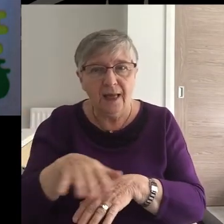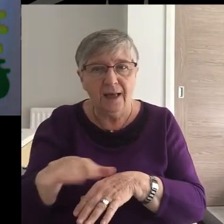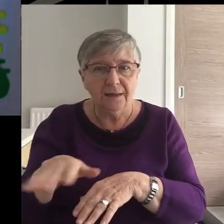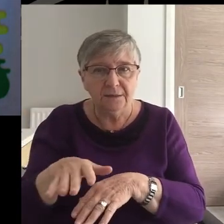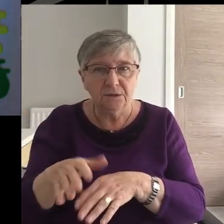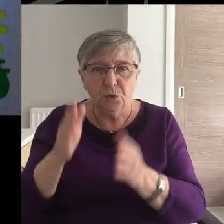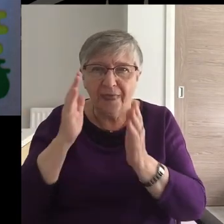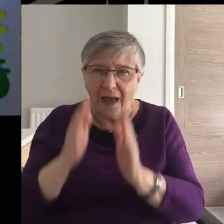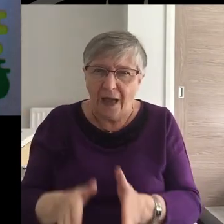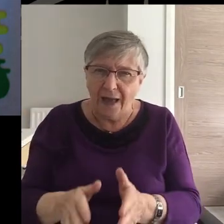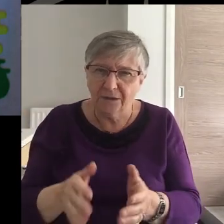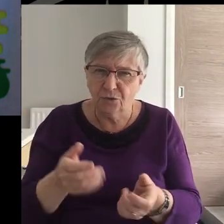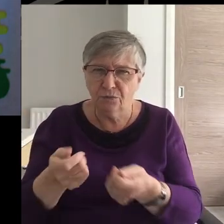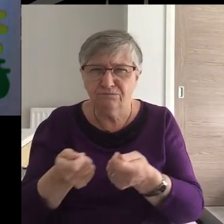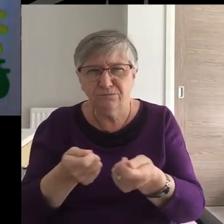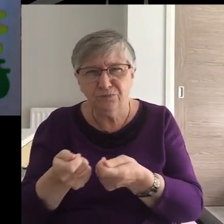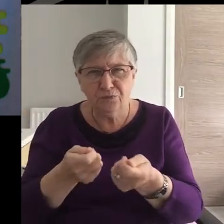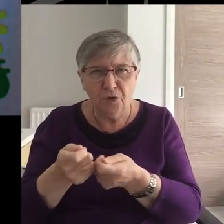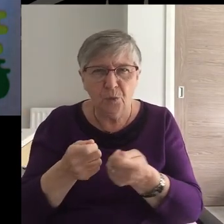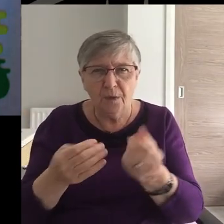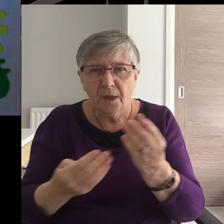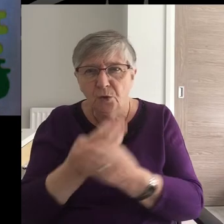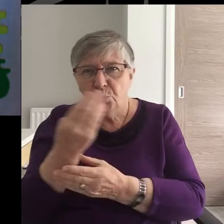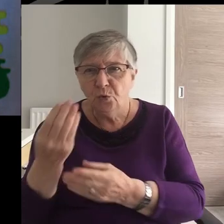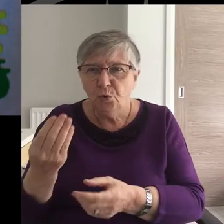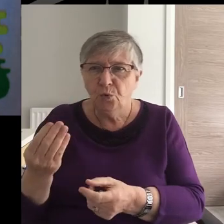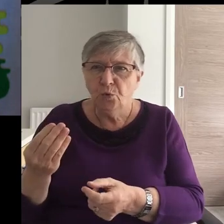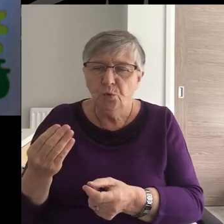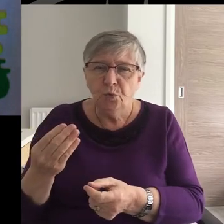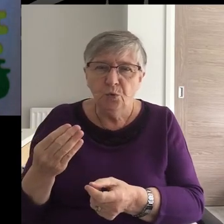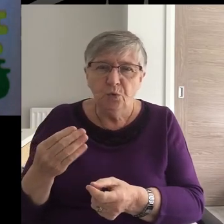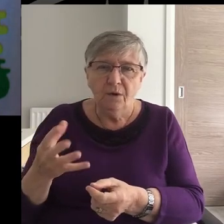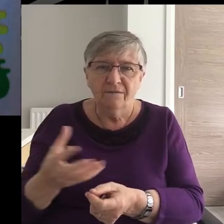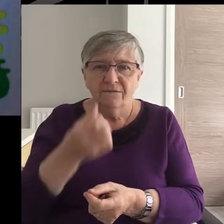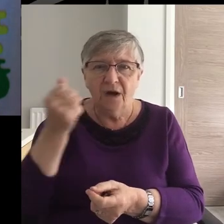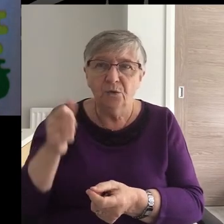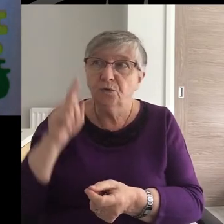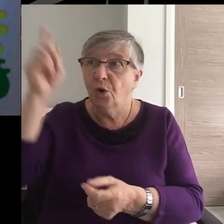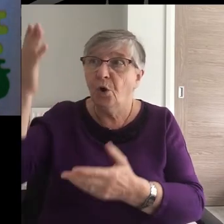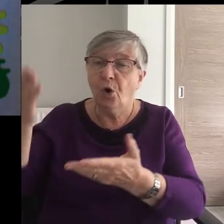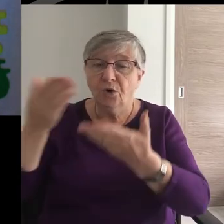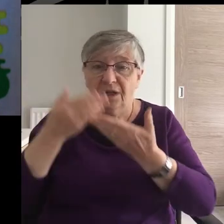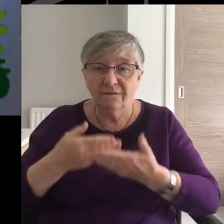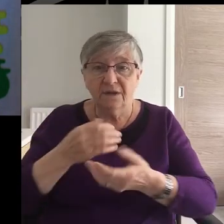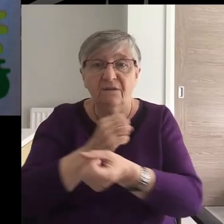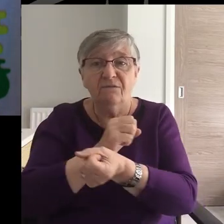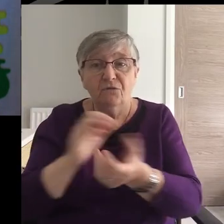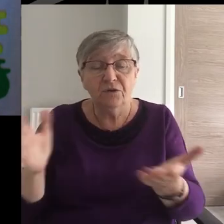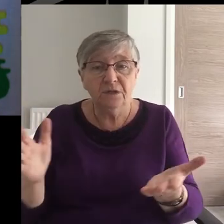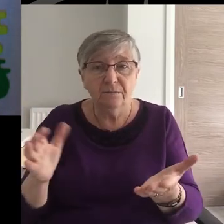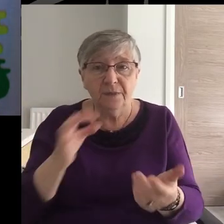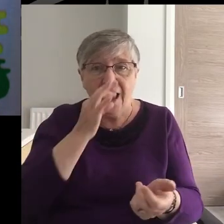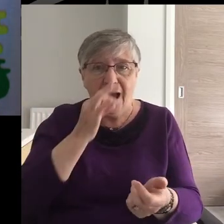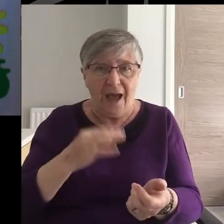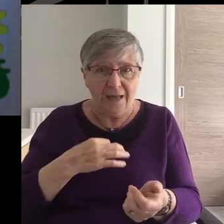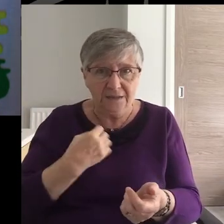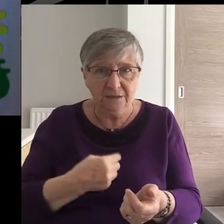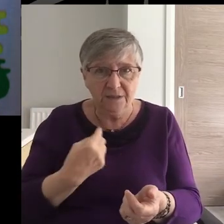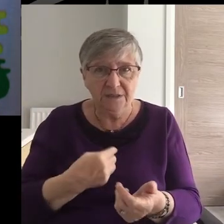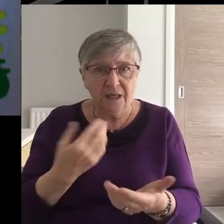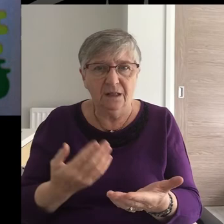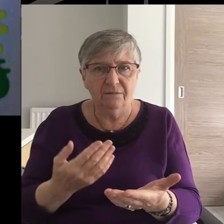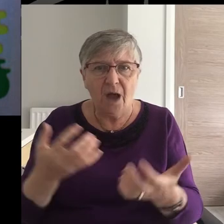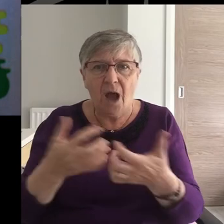And so they had to grapple with their newfound God-given freedom and ask themselves,